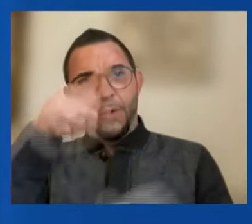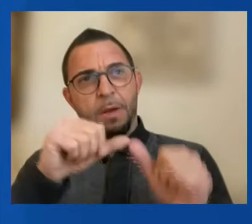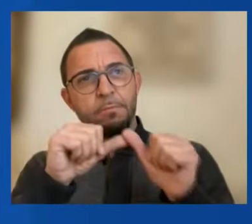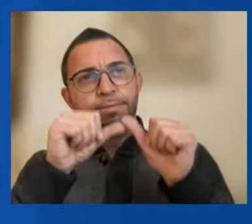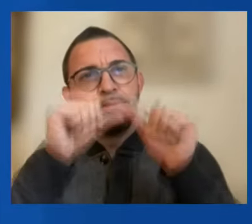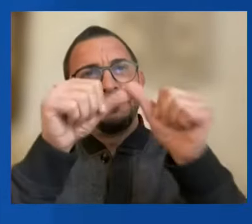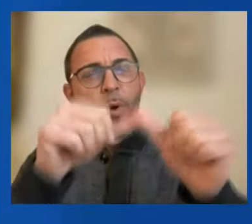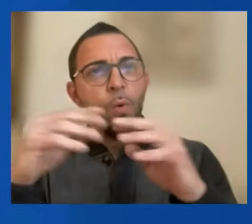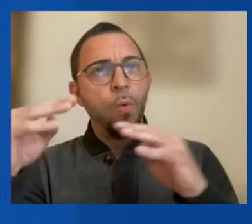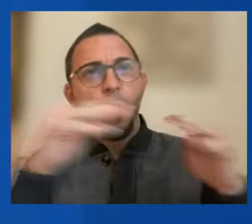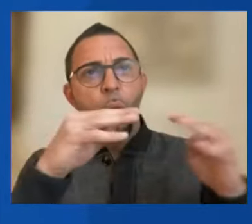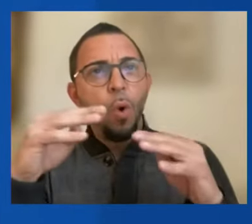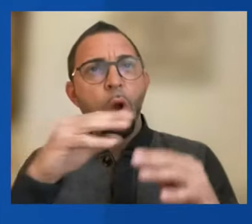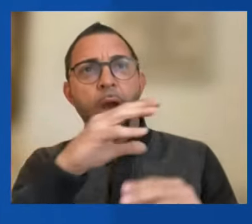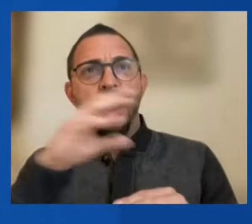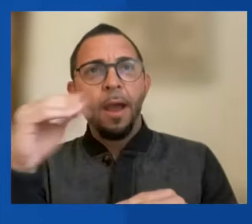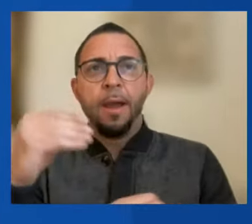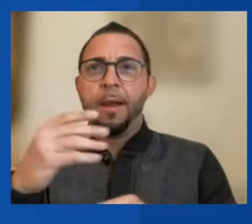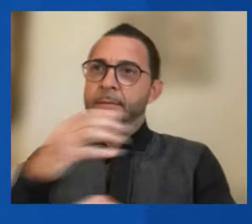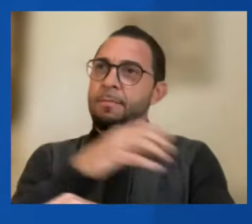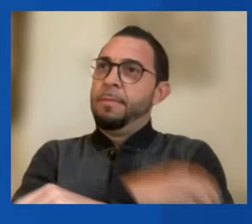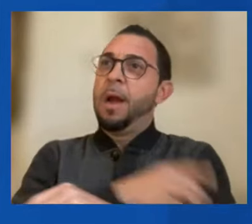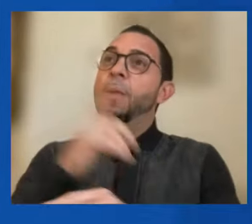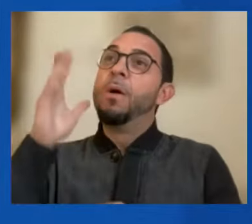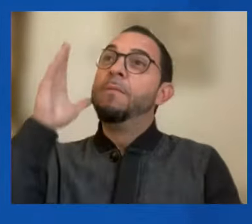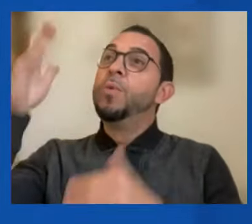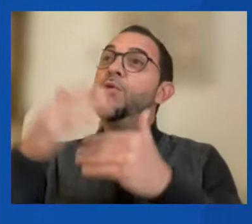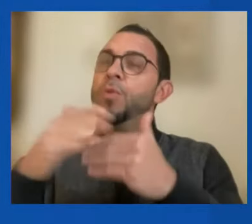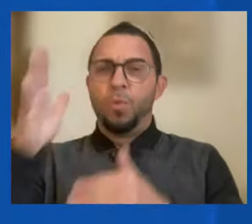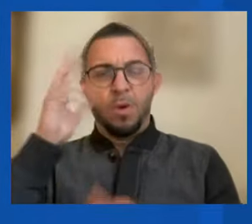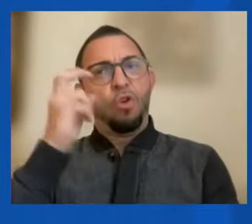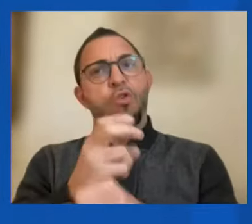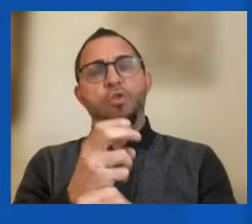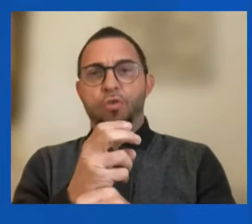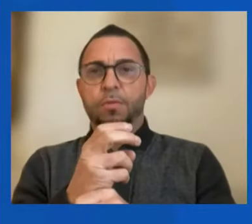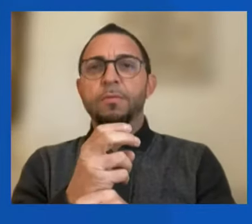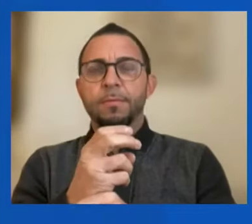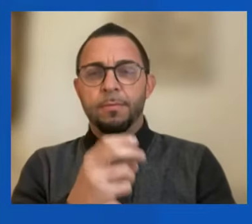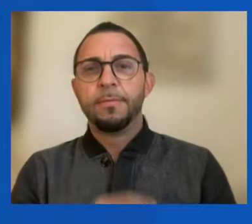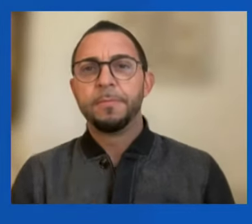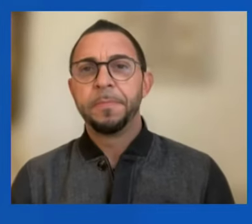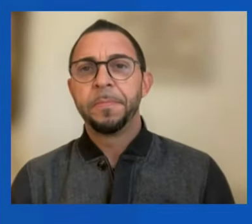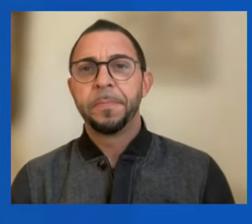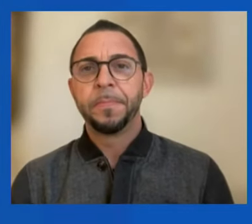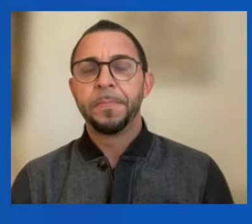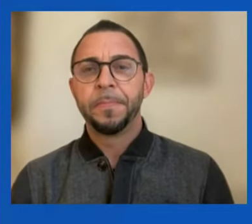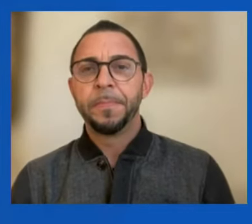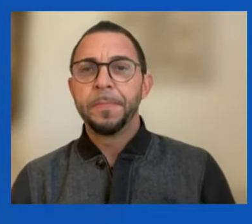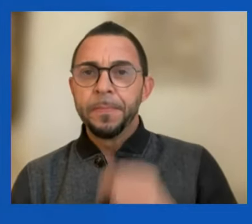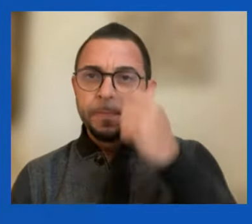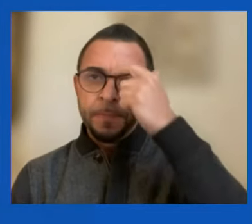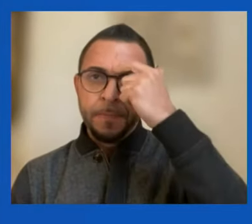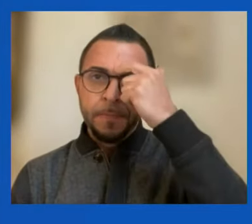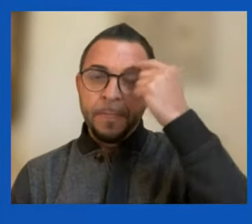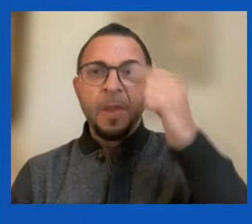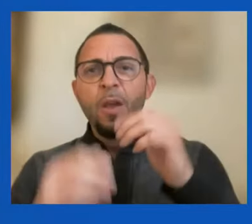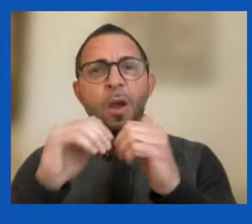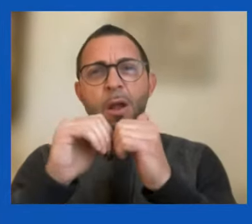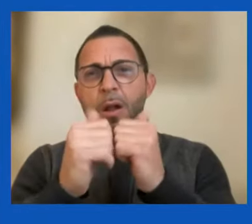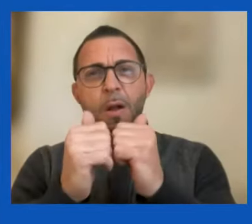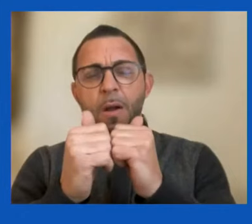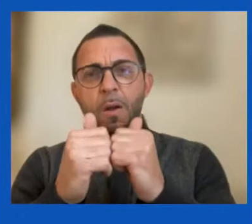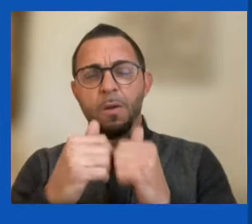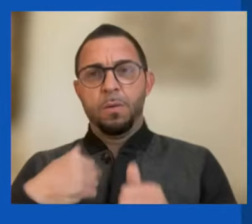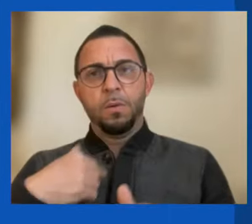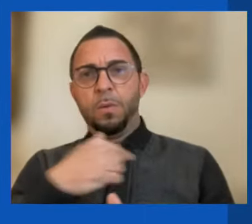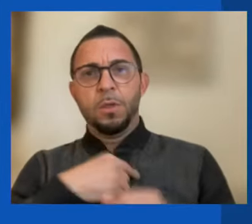project power in the years ahead. We were able to do this, for example, because the